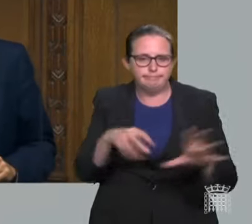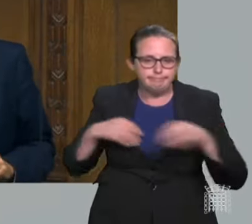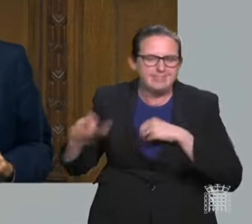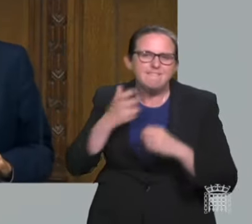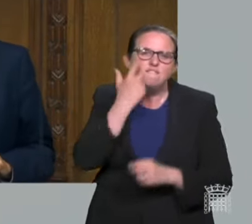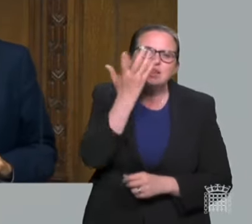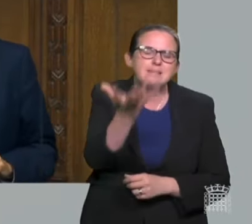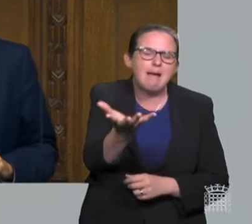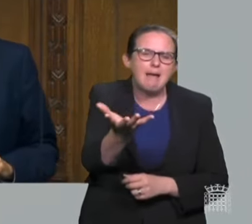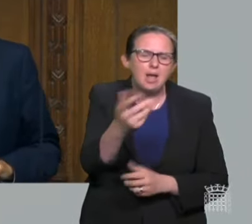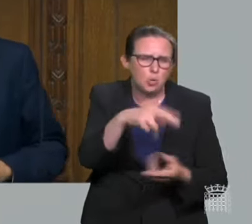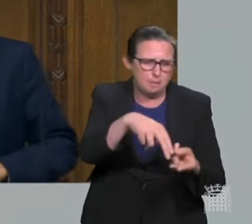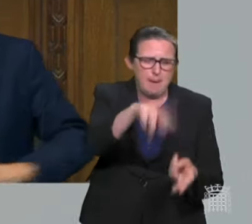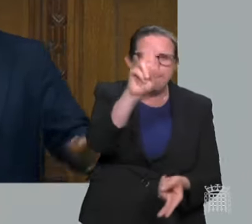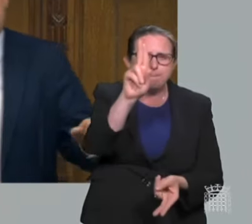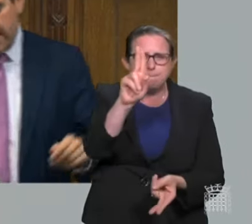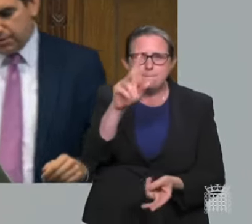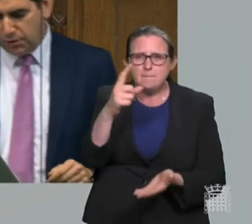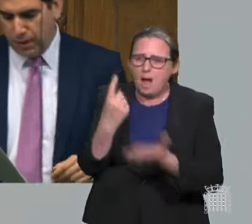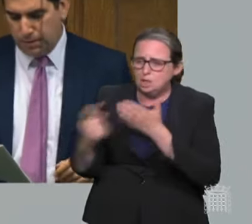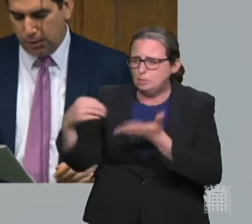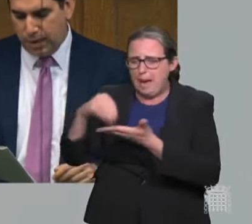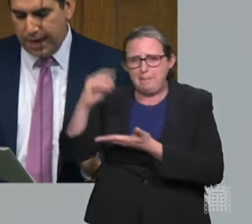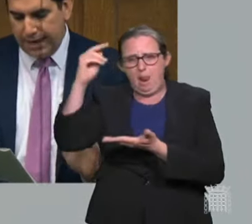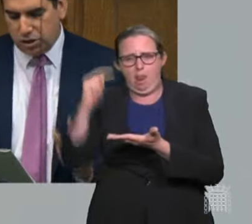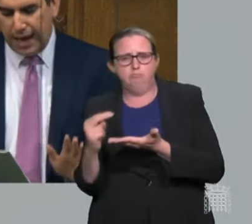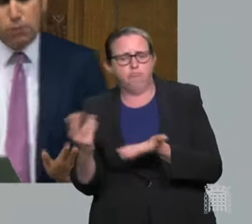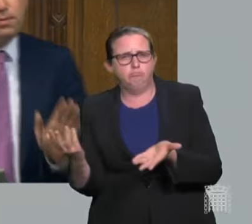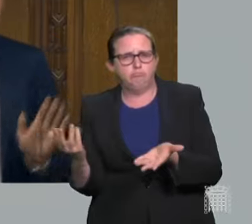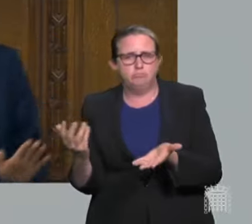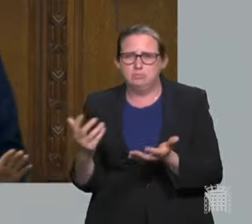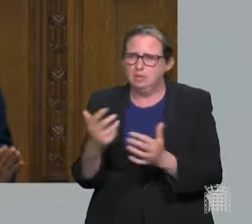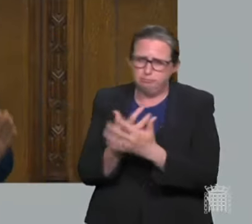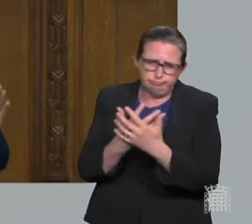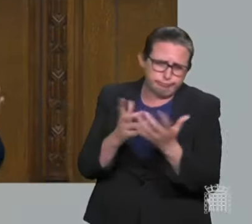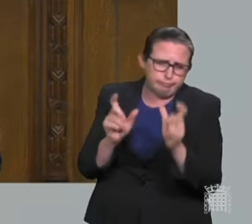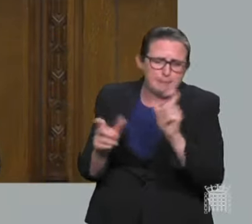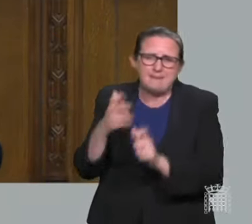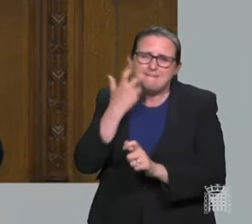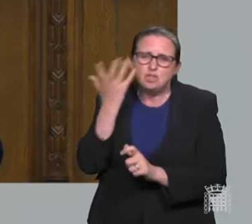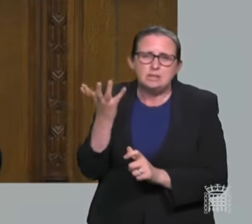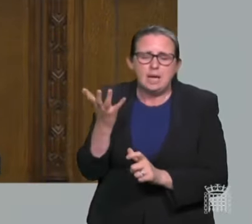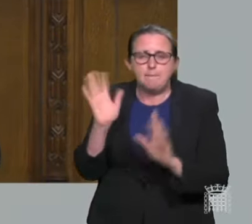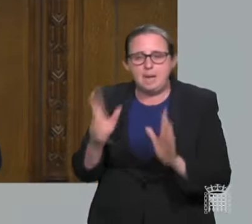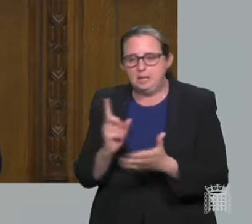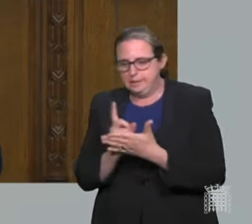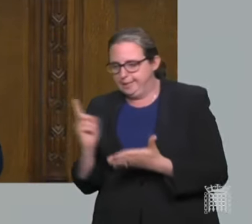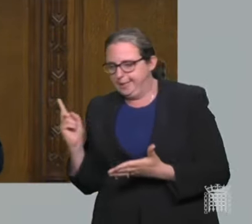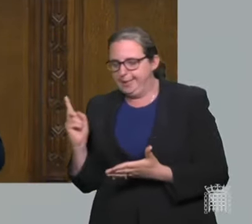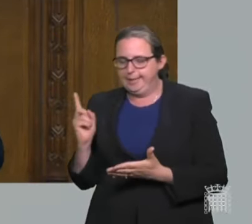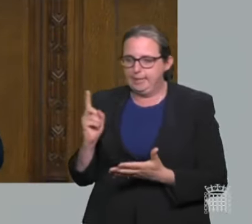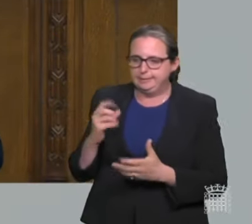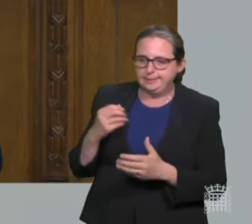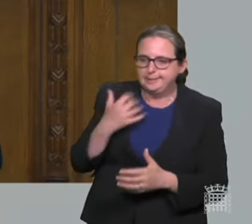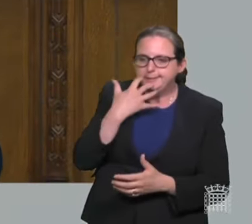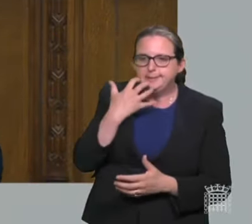are denied the self-isolation payment. Tens of thousands of people each day will be forced to isolate on statutory sick pay